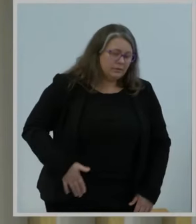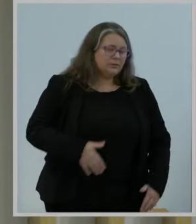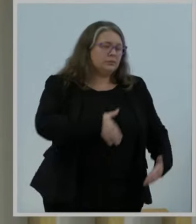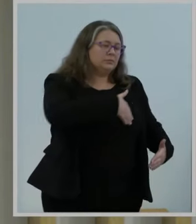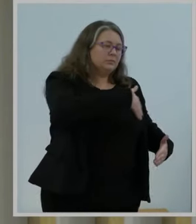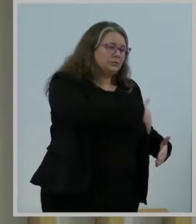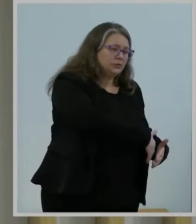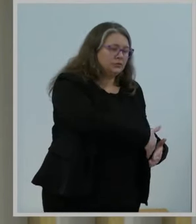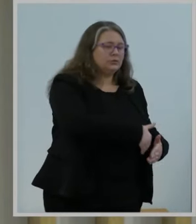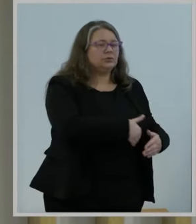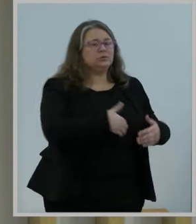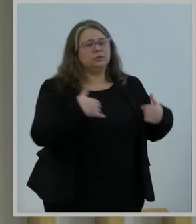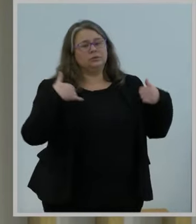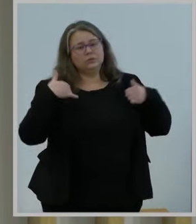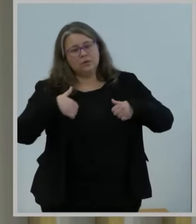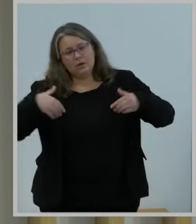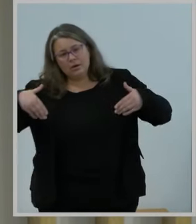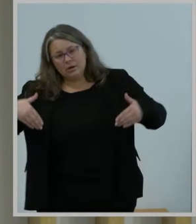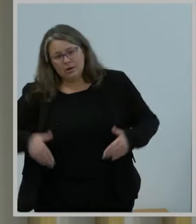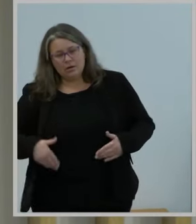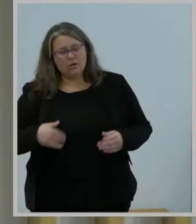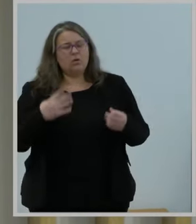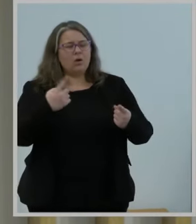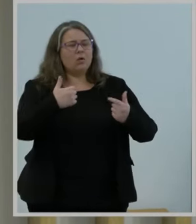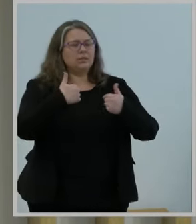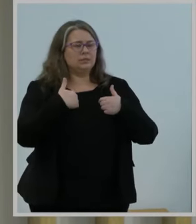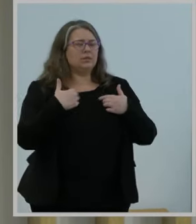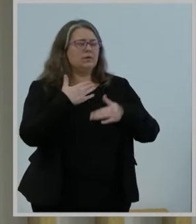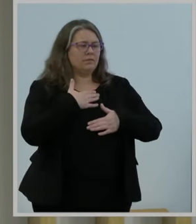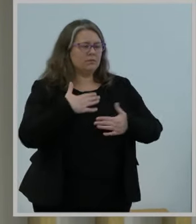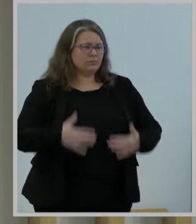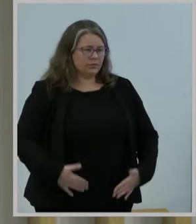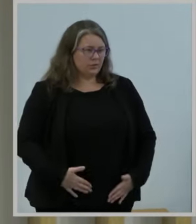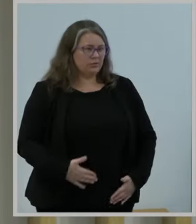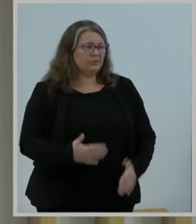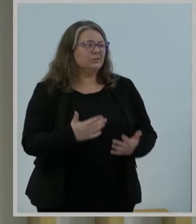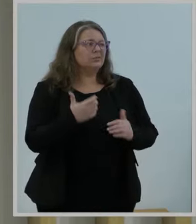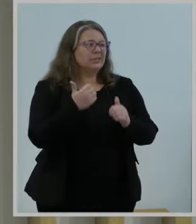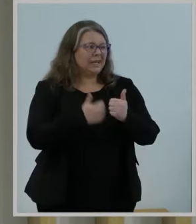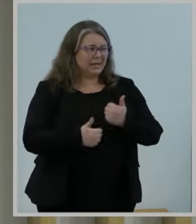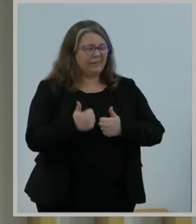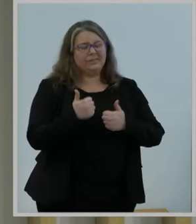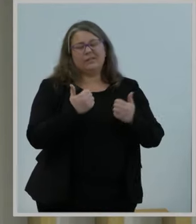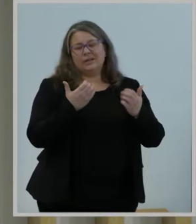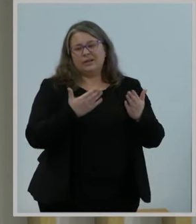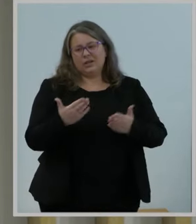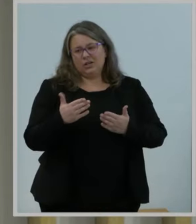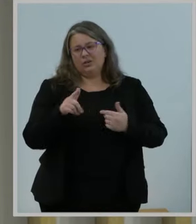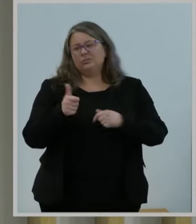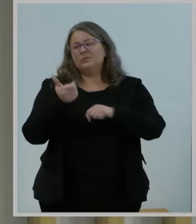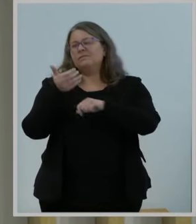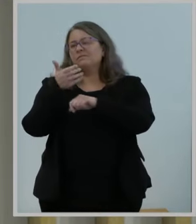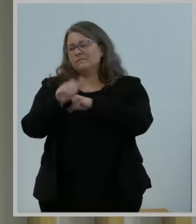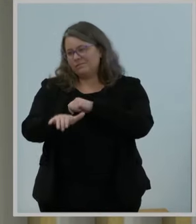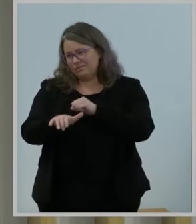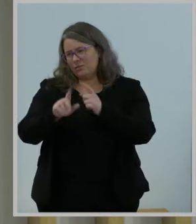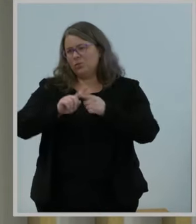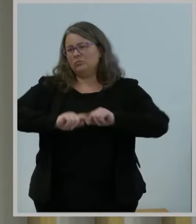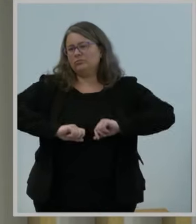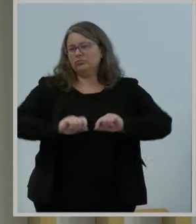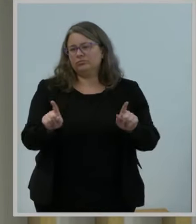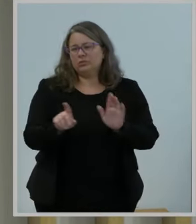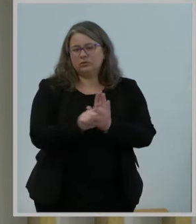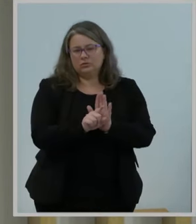warnings. This should not be voluntary. I think it's time to update the law. For now, though, I want to thank the New York Attorney